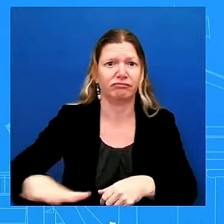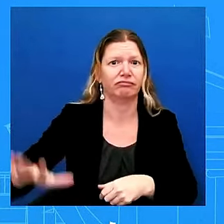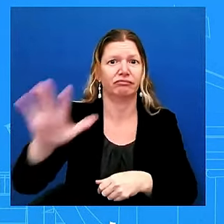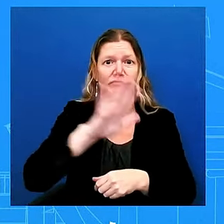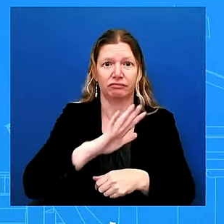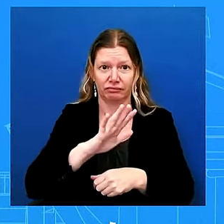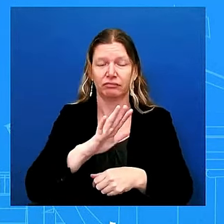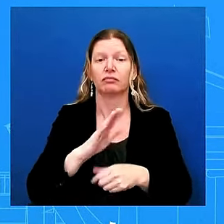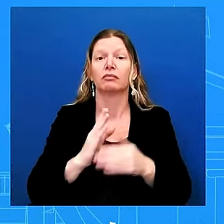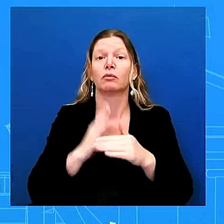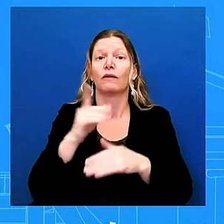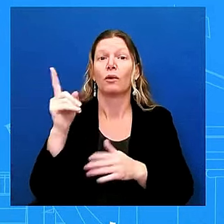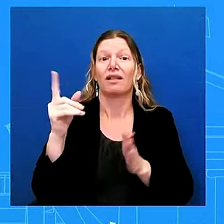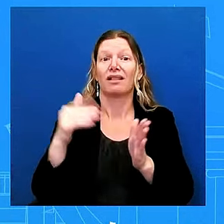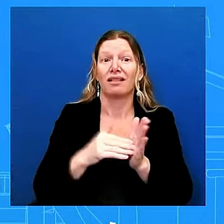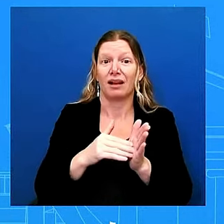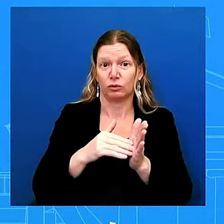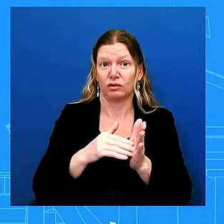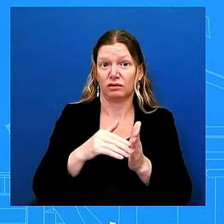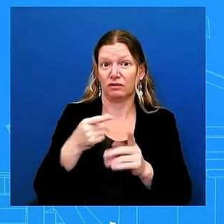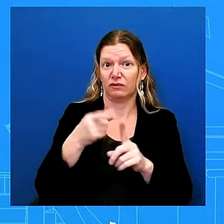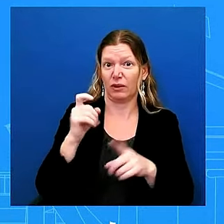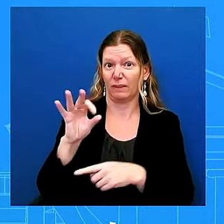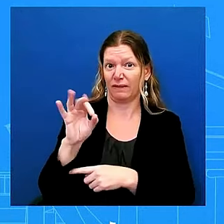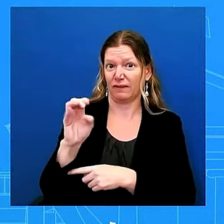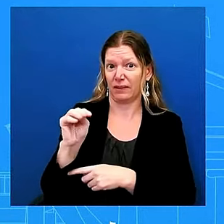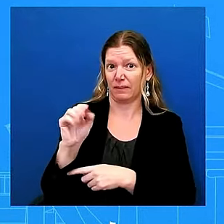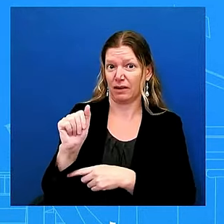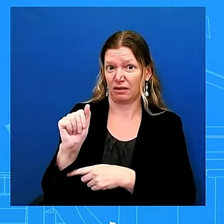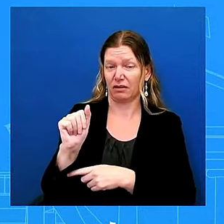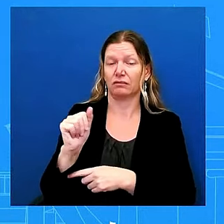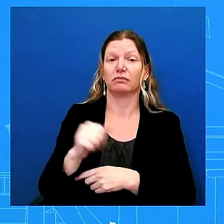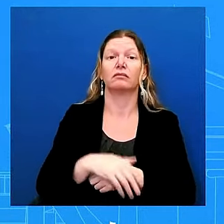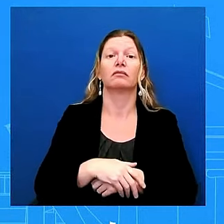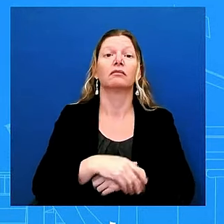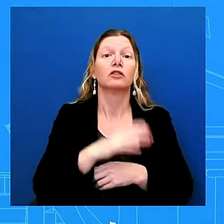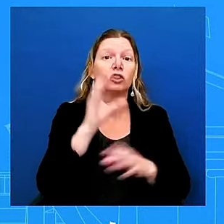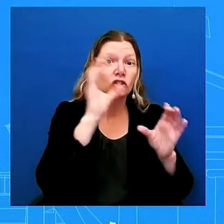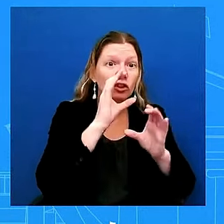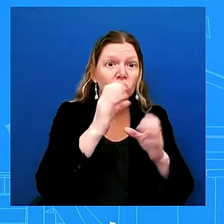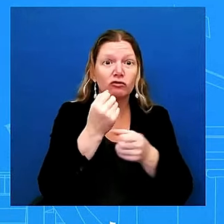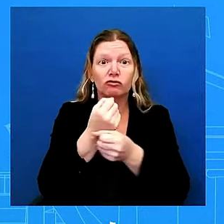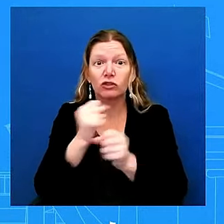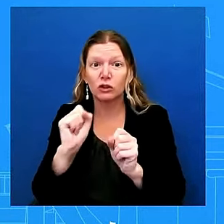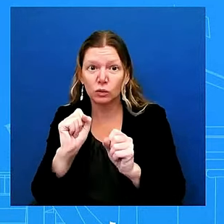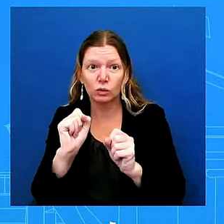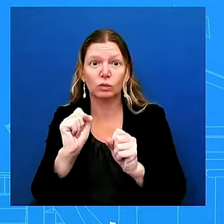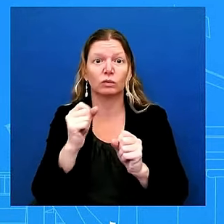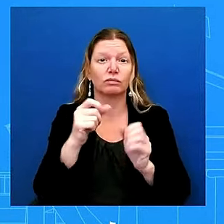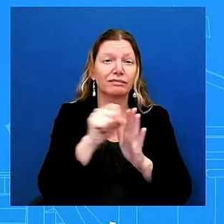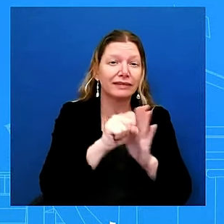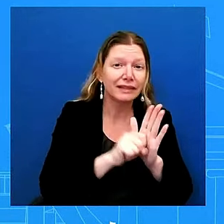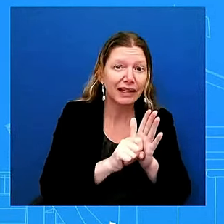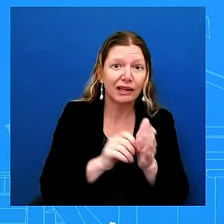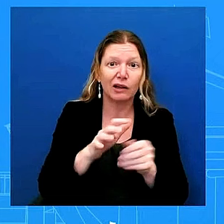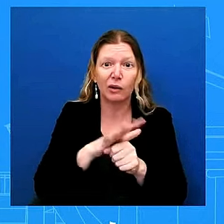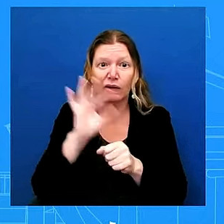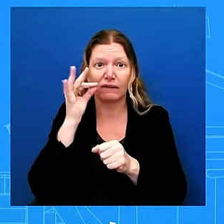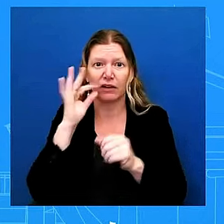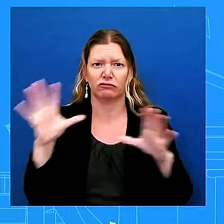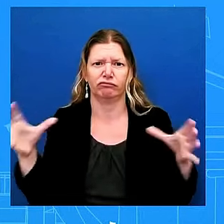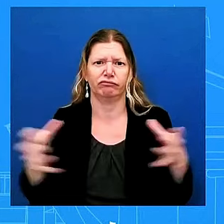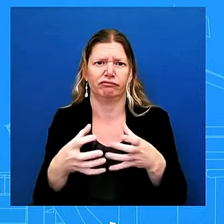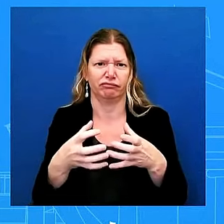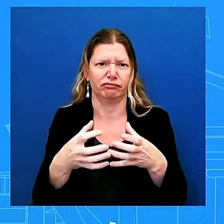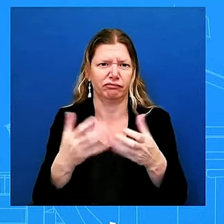efforts by state local and federal partners are ongoing and nearly 600 additional personnel will arrive in the region in the coming